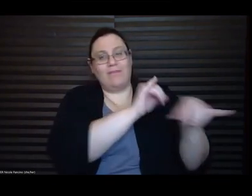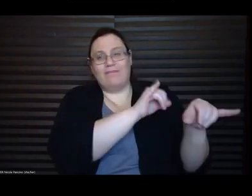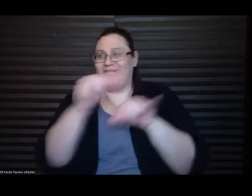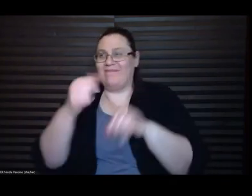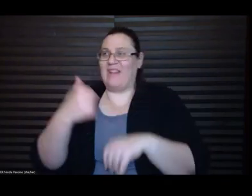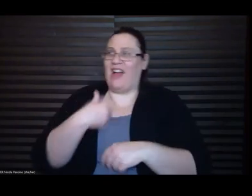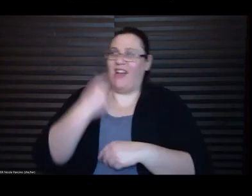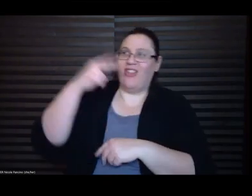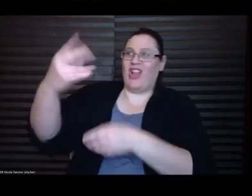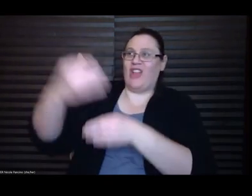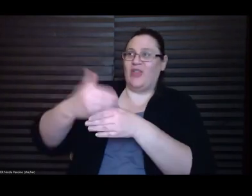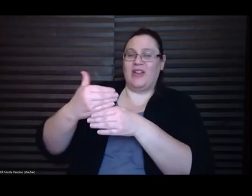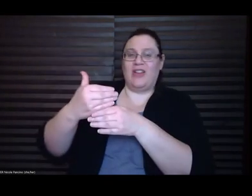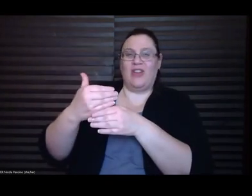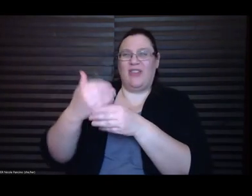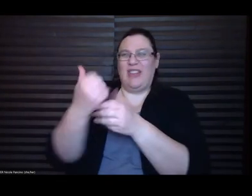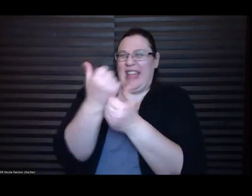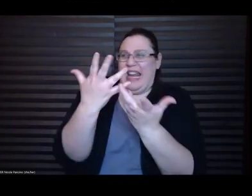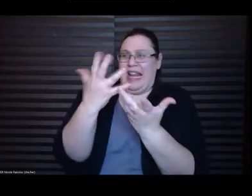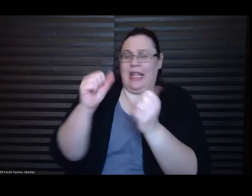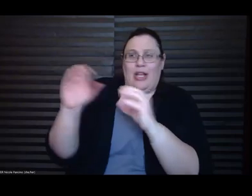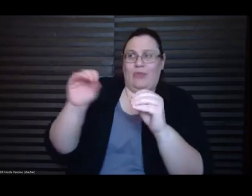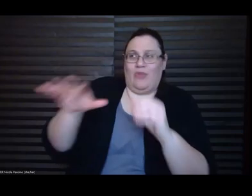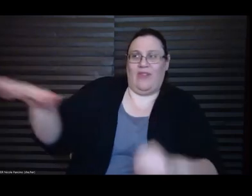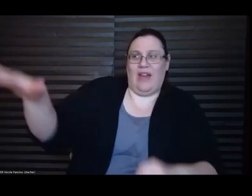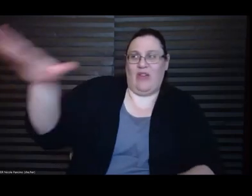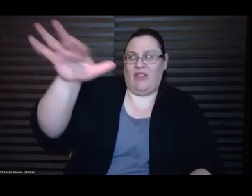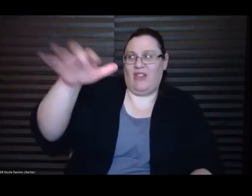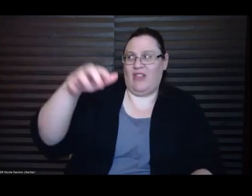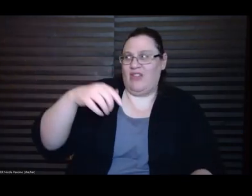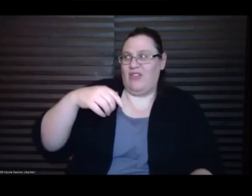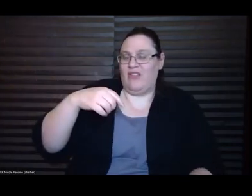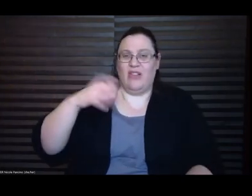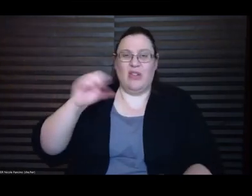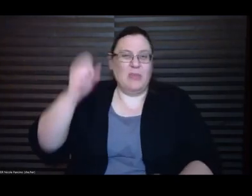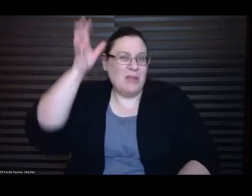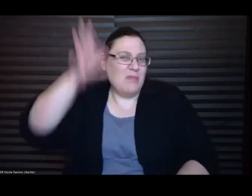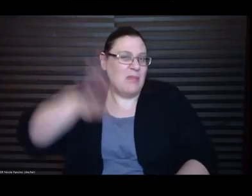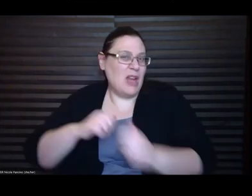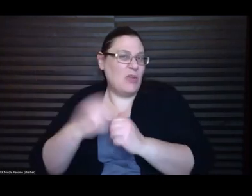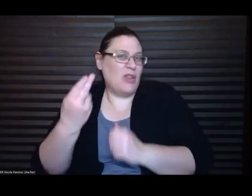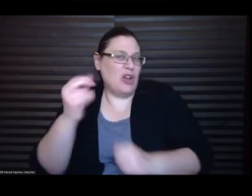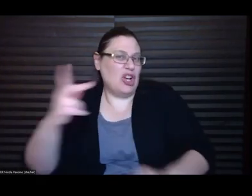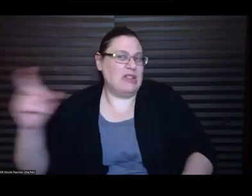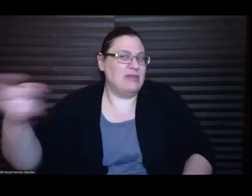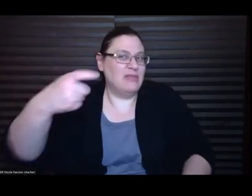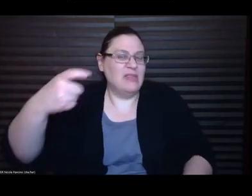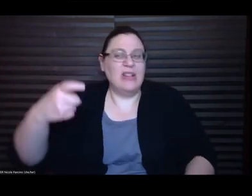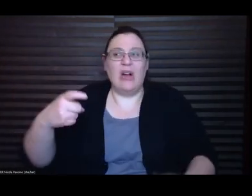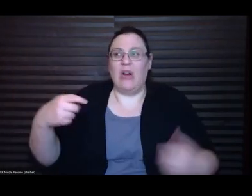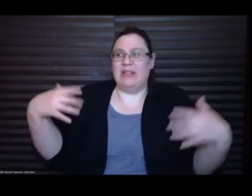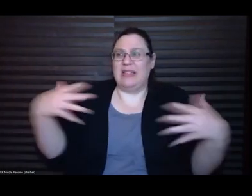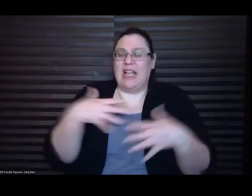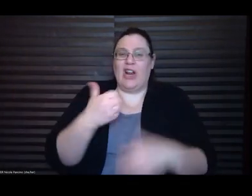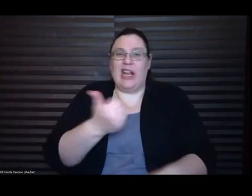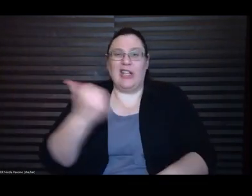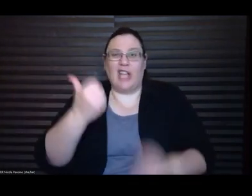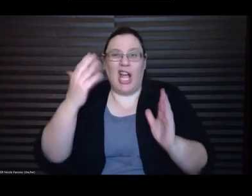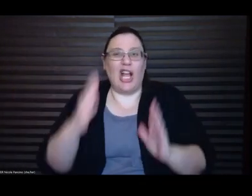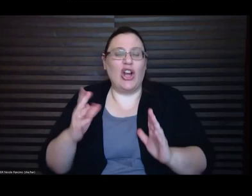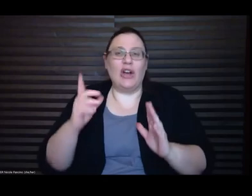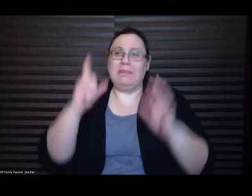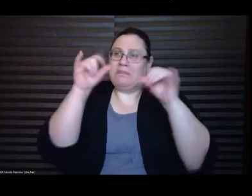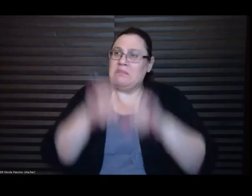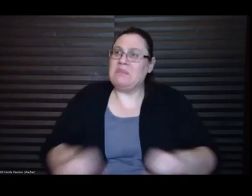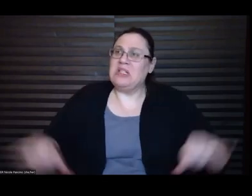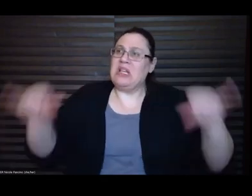A hook-handed man. A ghostly hitchhiker, forever repeating the same journey. An old woman, summoned from the repose of